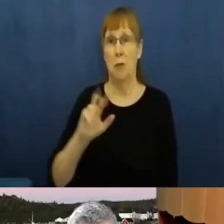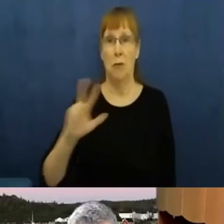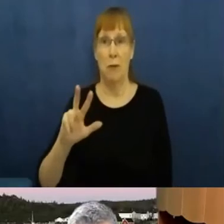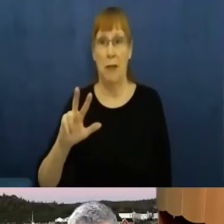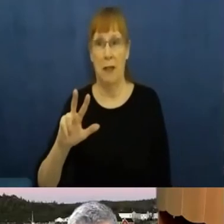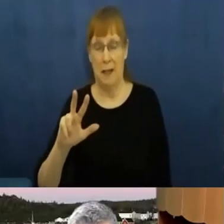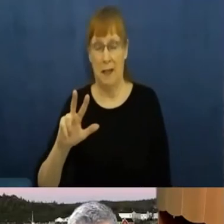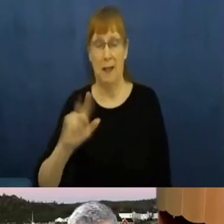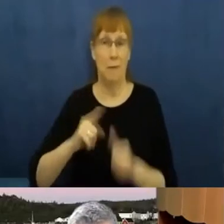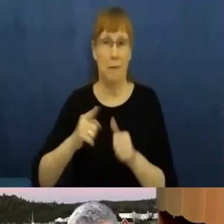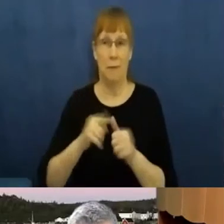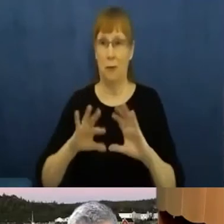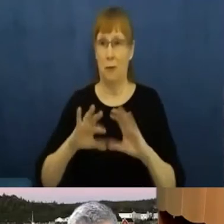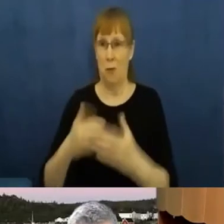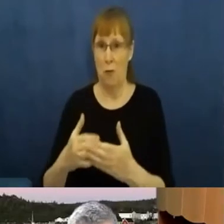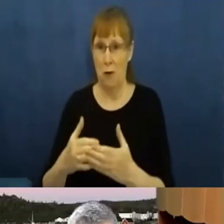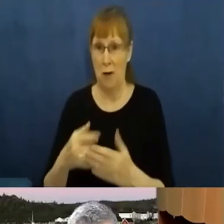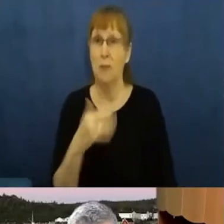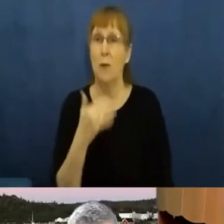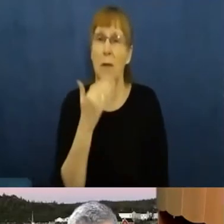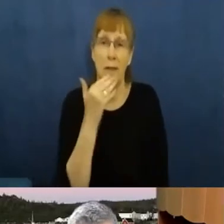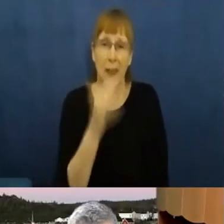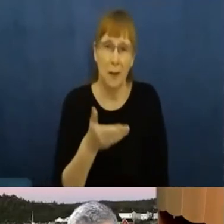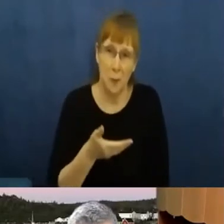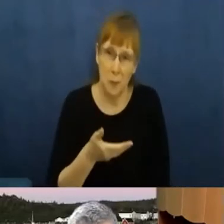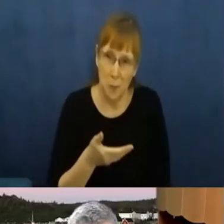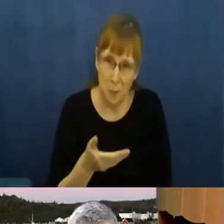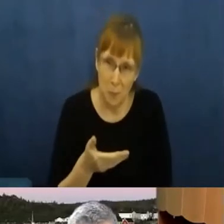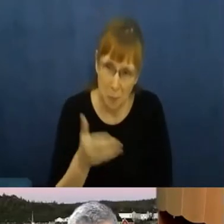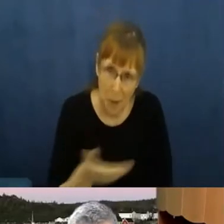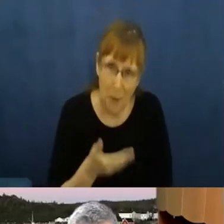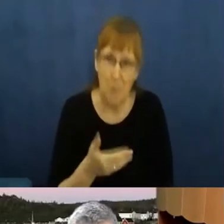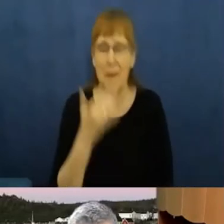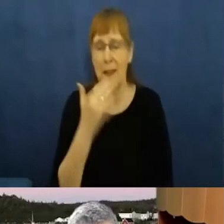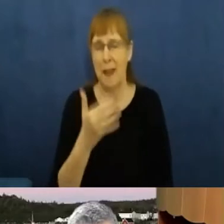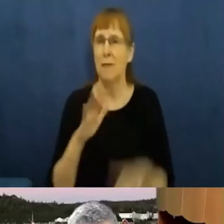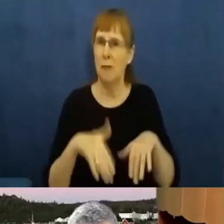you. Thank you for moderating this panel today. Merci.